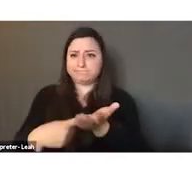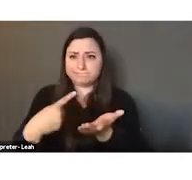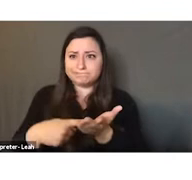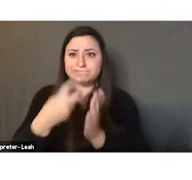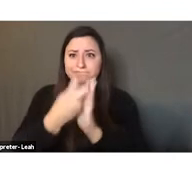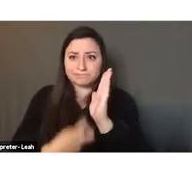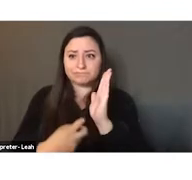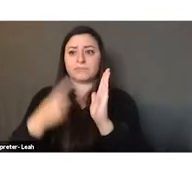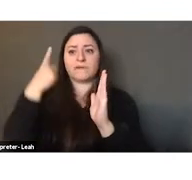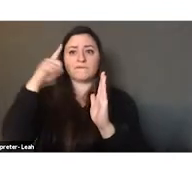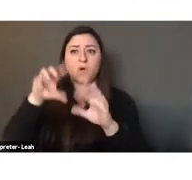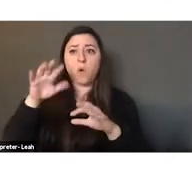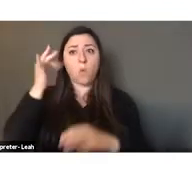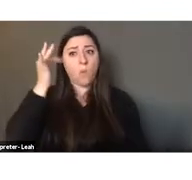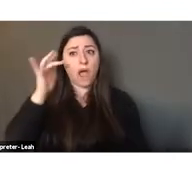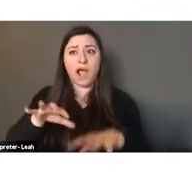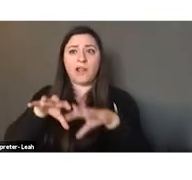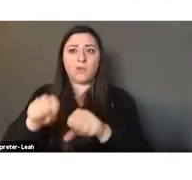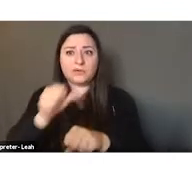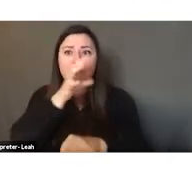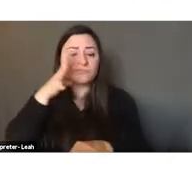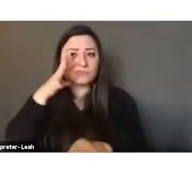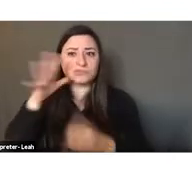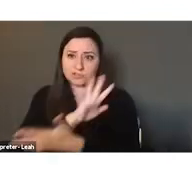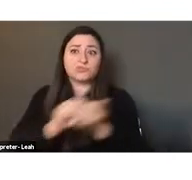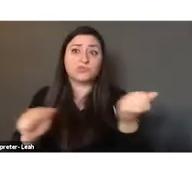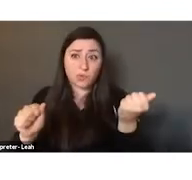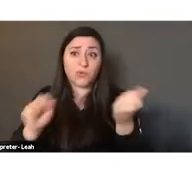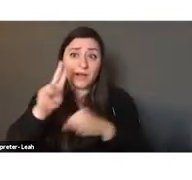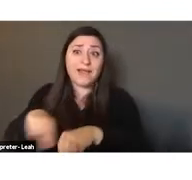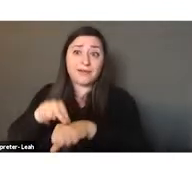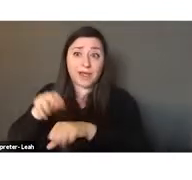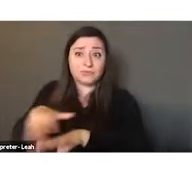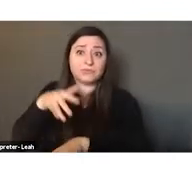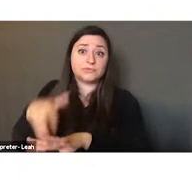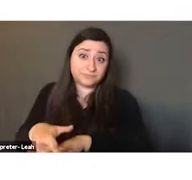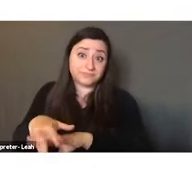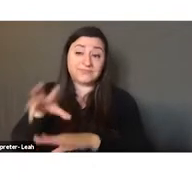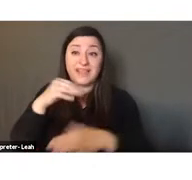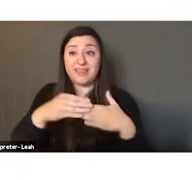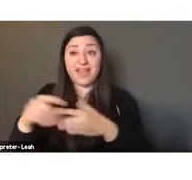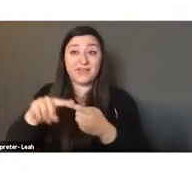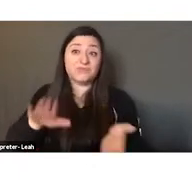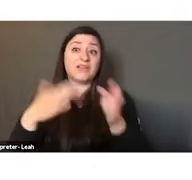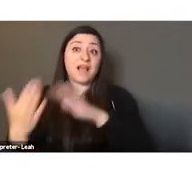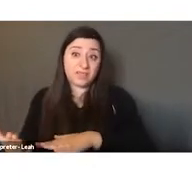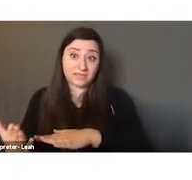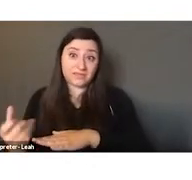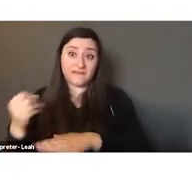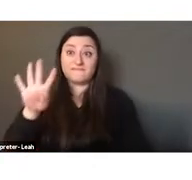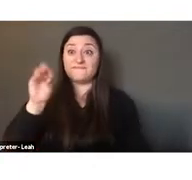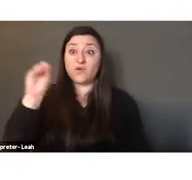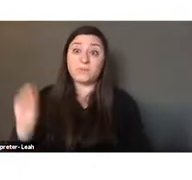agriculture destroyed indigenous agriculture and even led to the death of 40% of the Lebanese